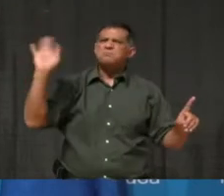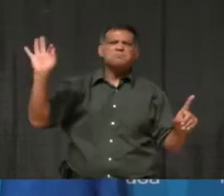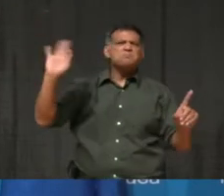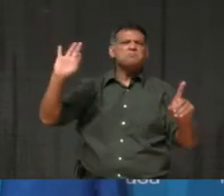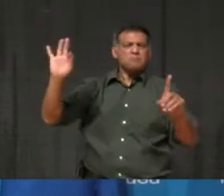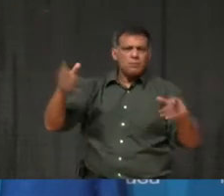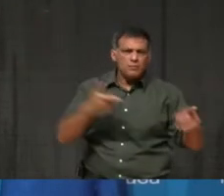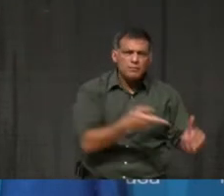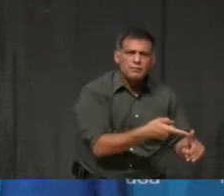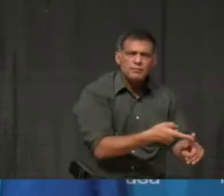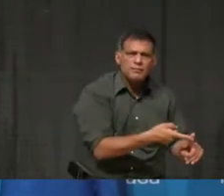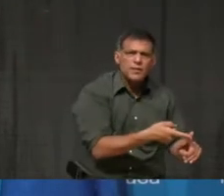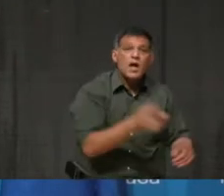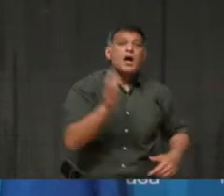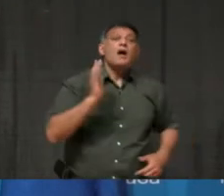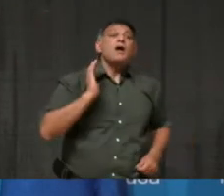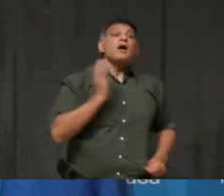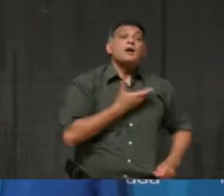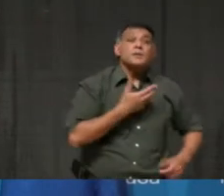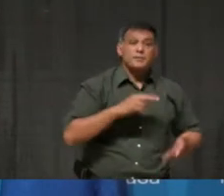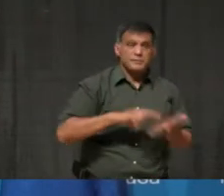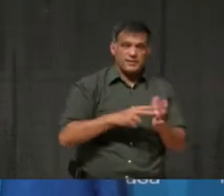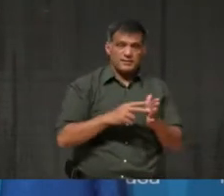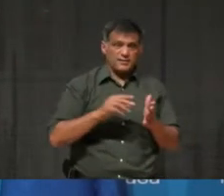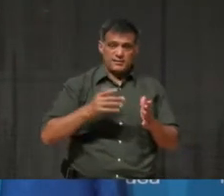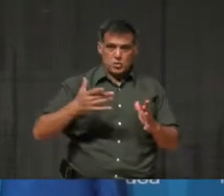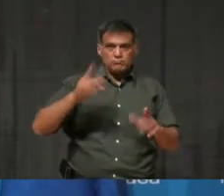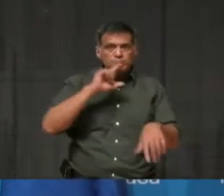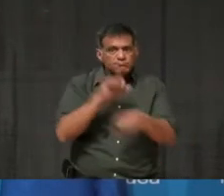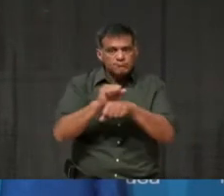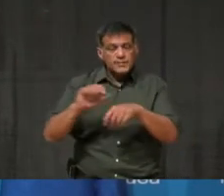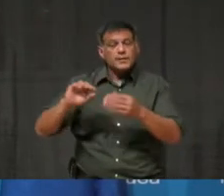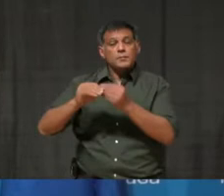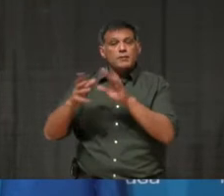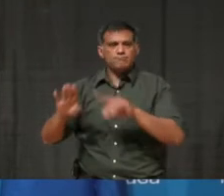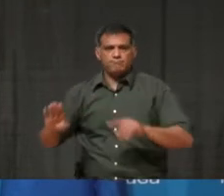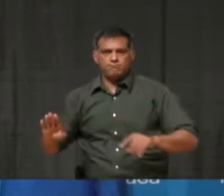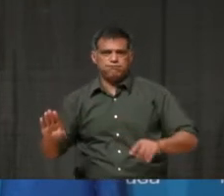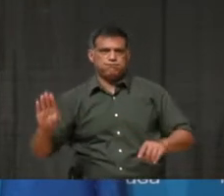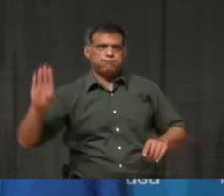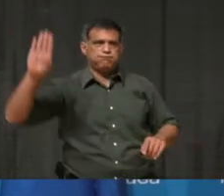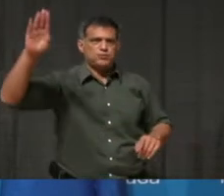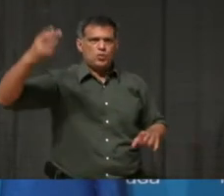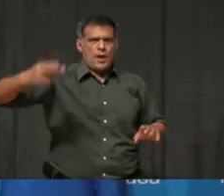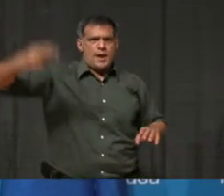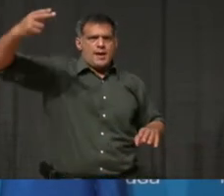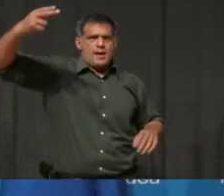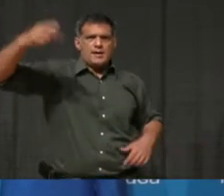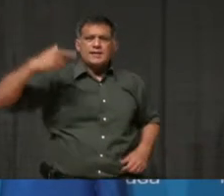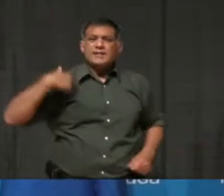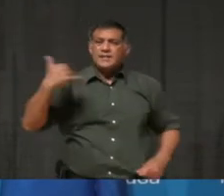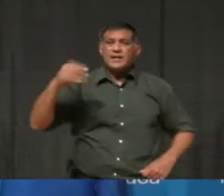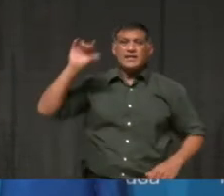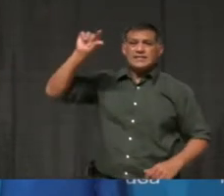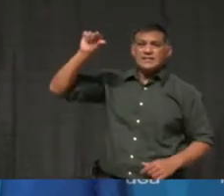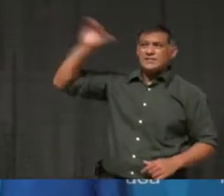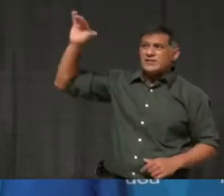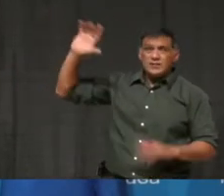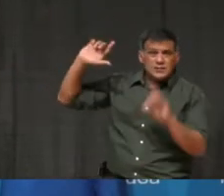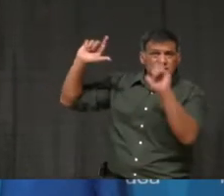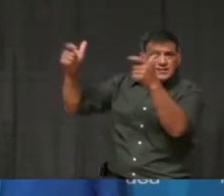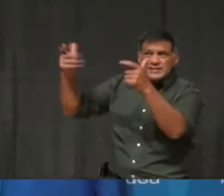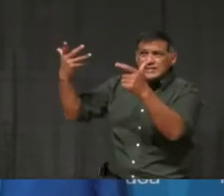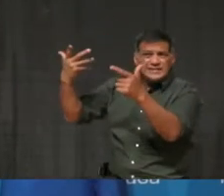are also too high to advocate for Mississauga to be out of lockdown. But I am making a commitment to you here today